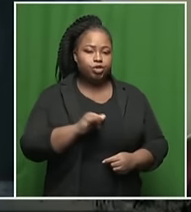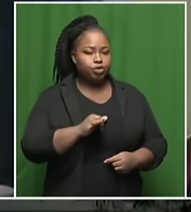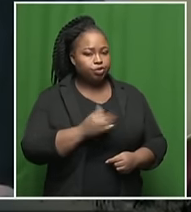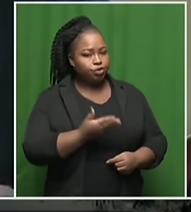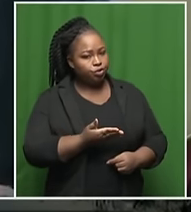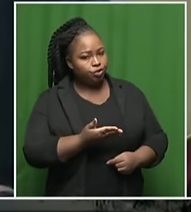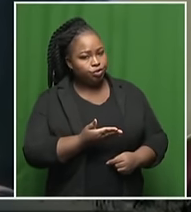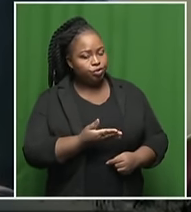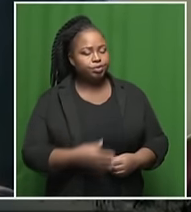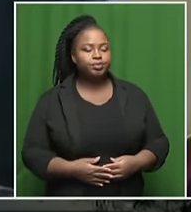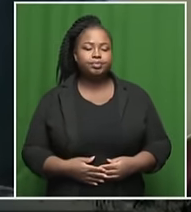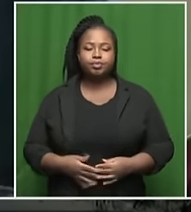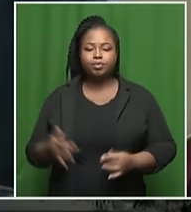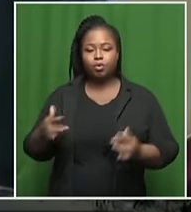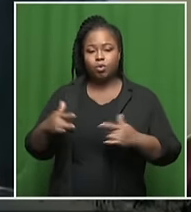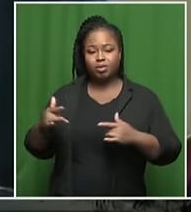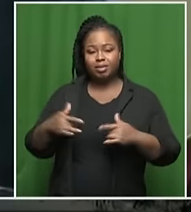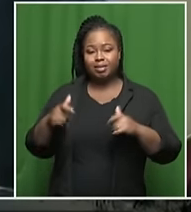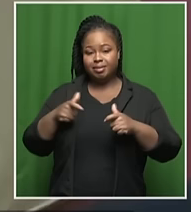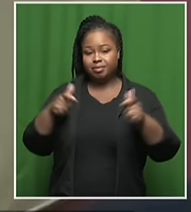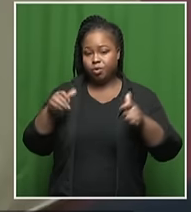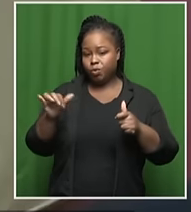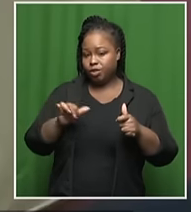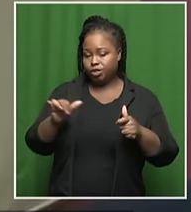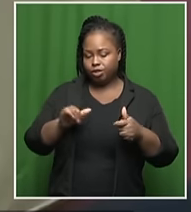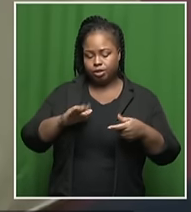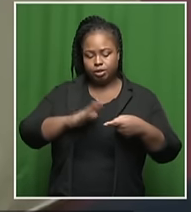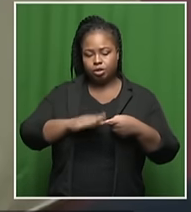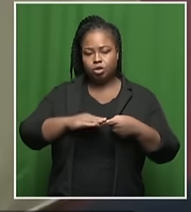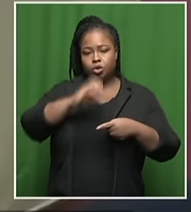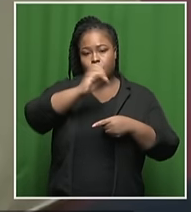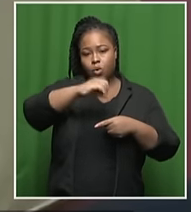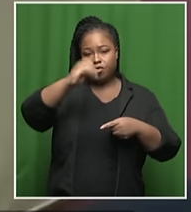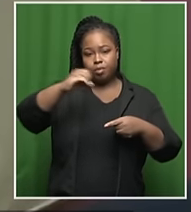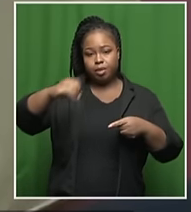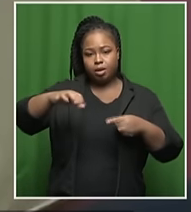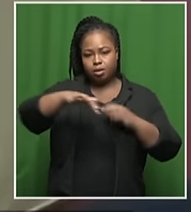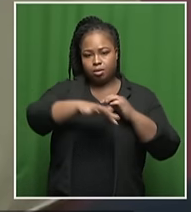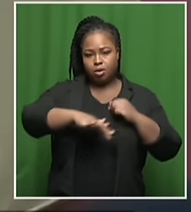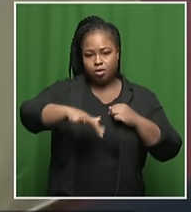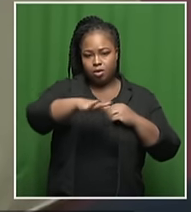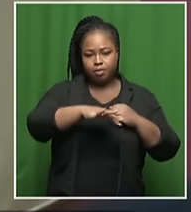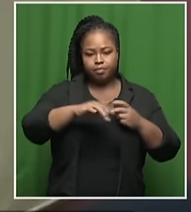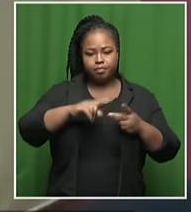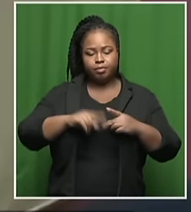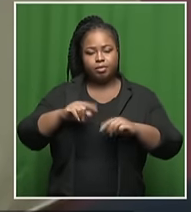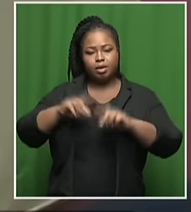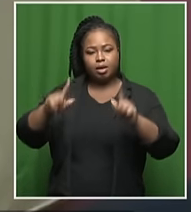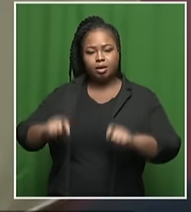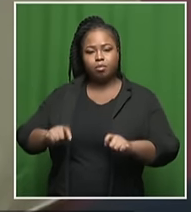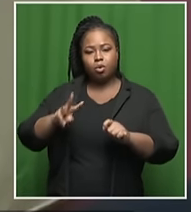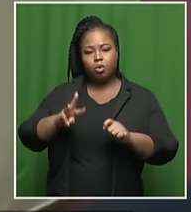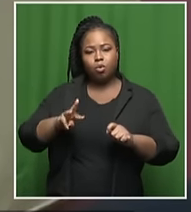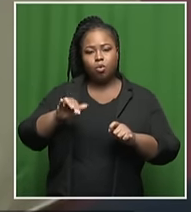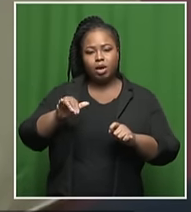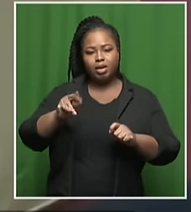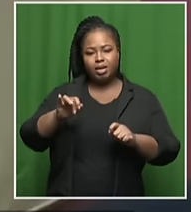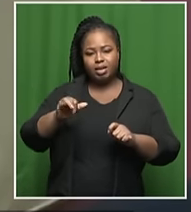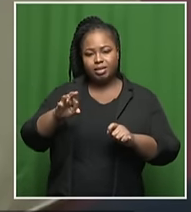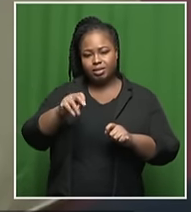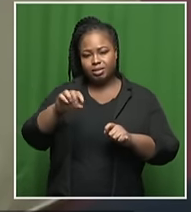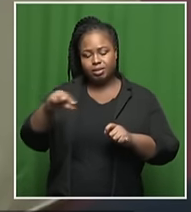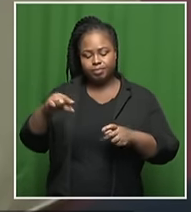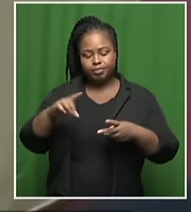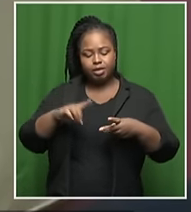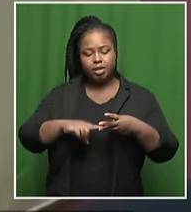Yeah, so the biggest concerns that we have is in the Overburg region, the Cape Winelands region, and then in the Haldeburg